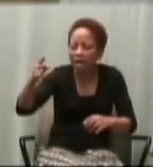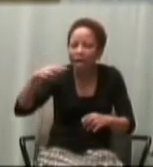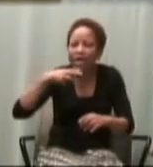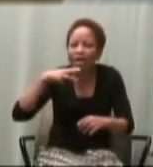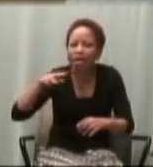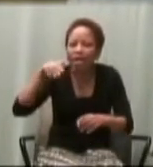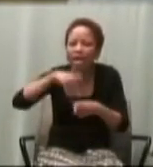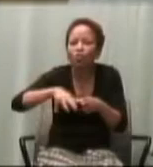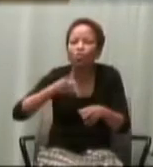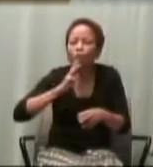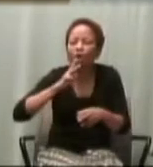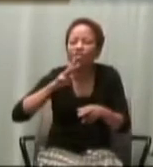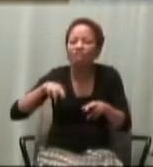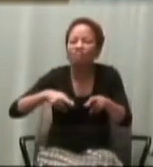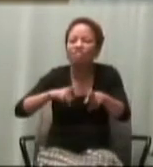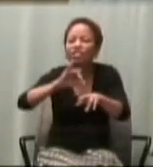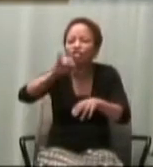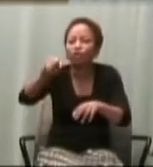by John.